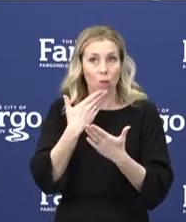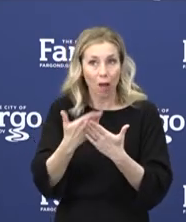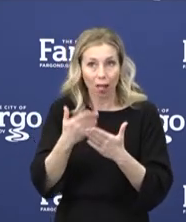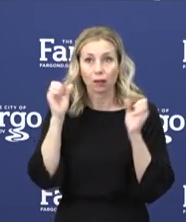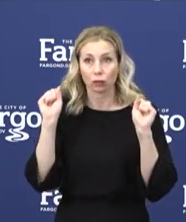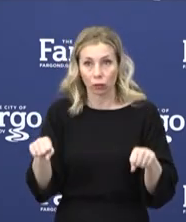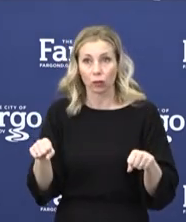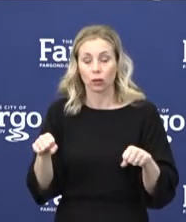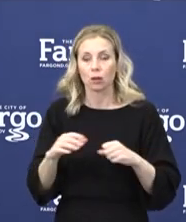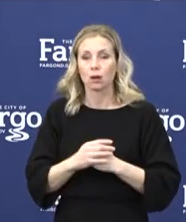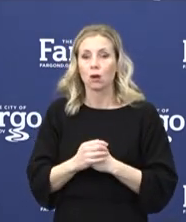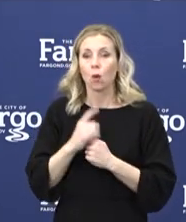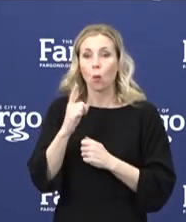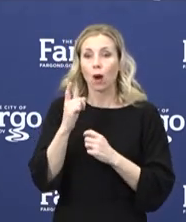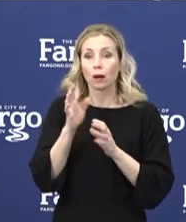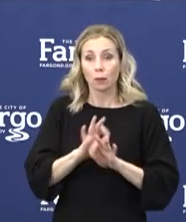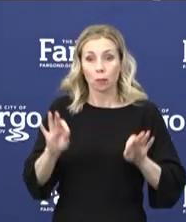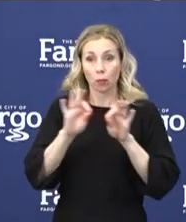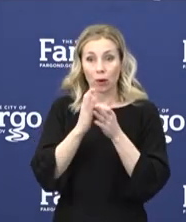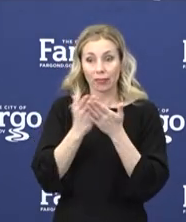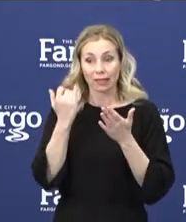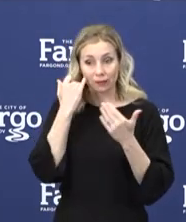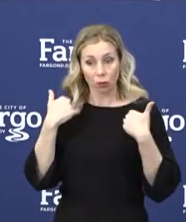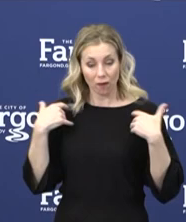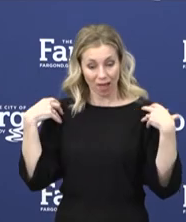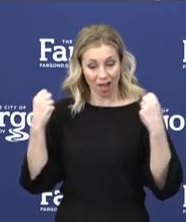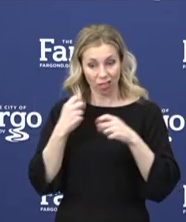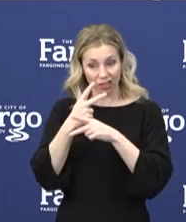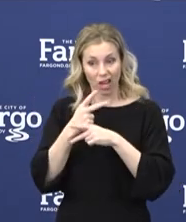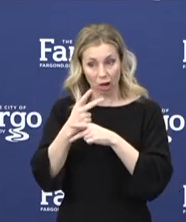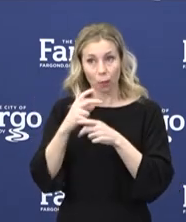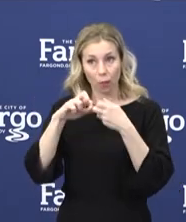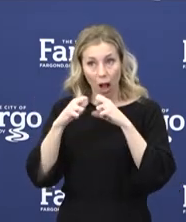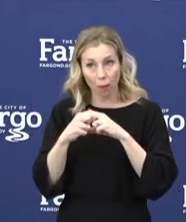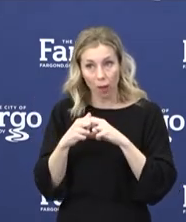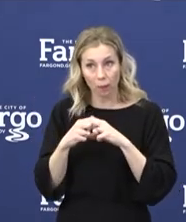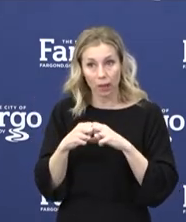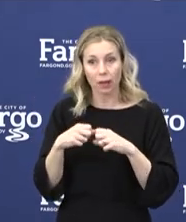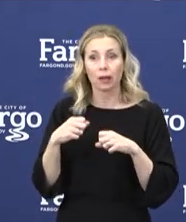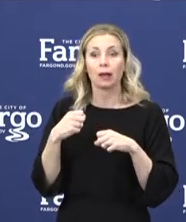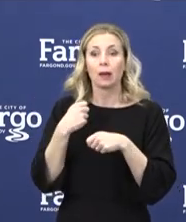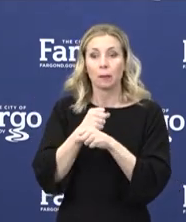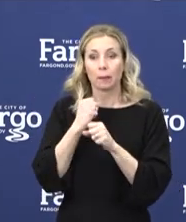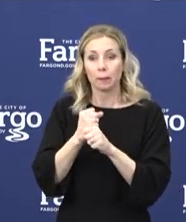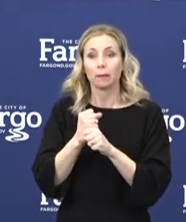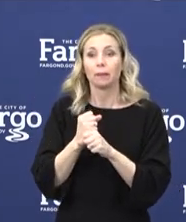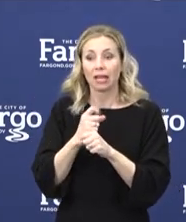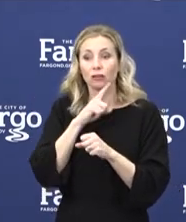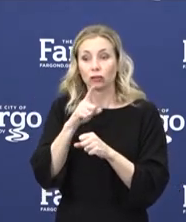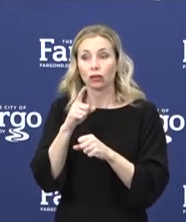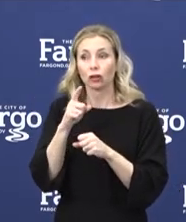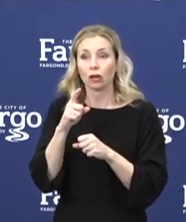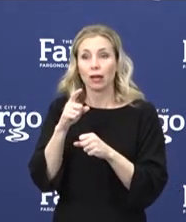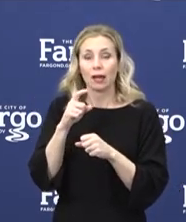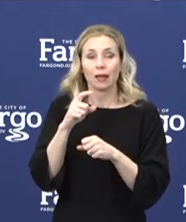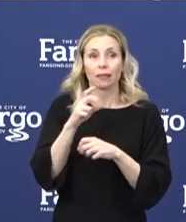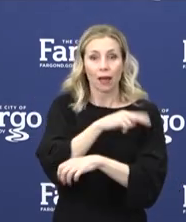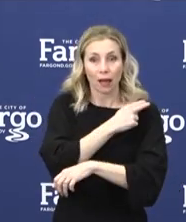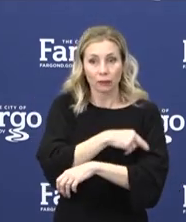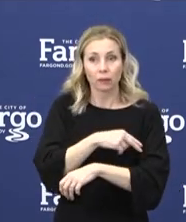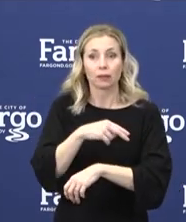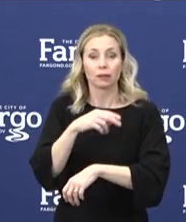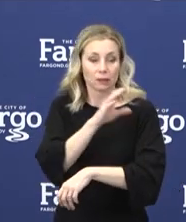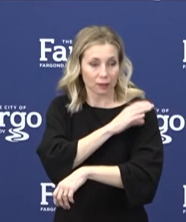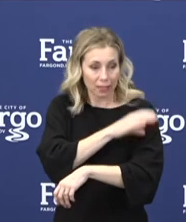I think one of big takeaways, if you have a health care issue, they will protect you, make sure you don't get the virus when you go through their facilities, but please see your